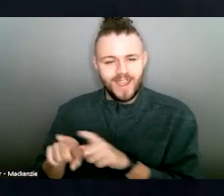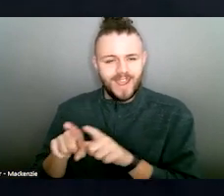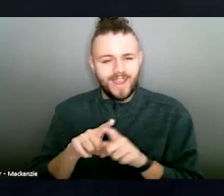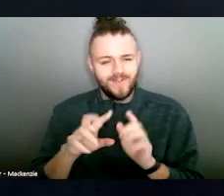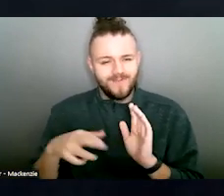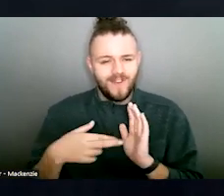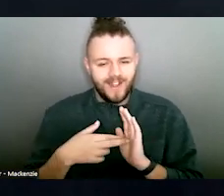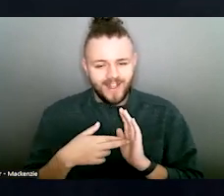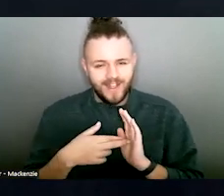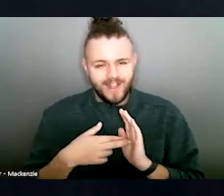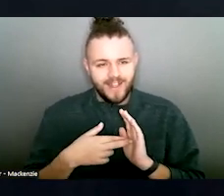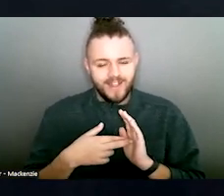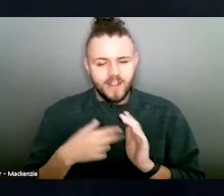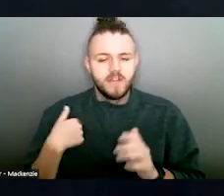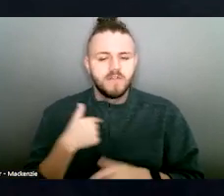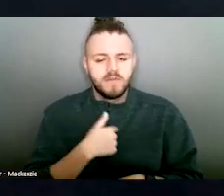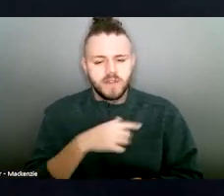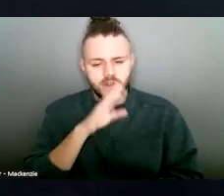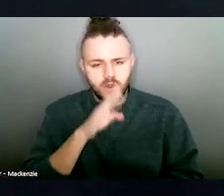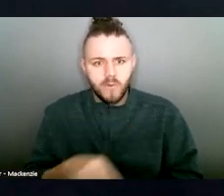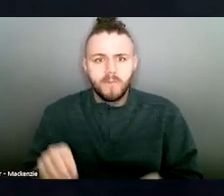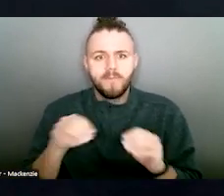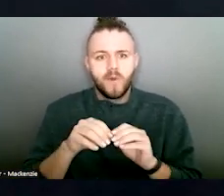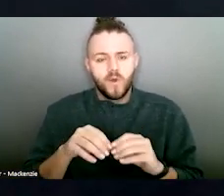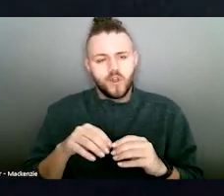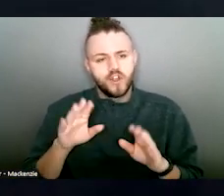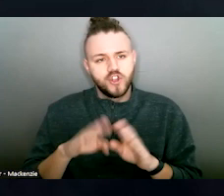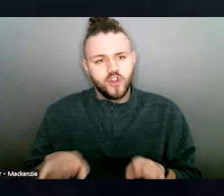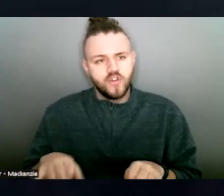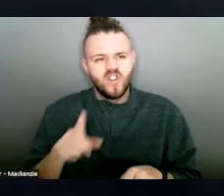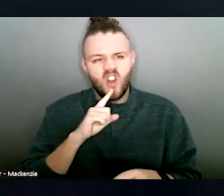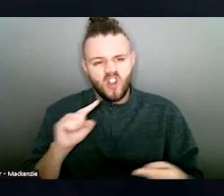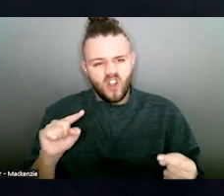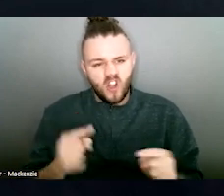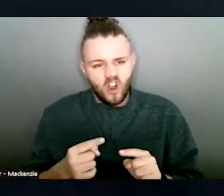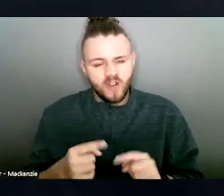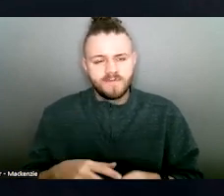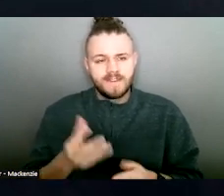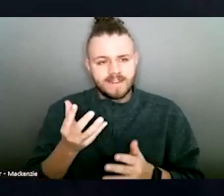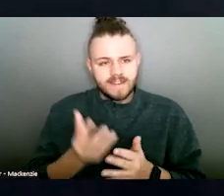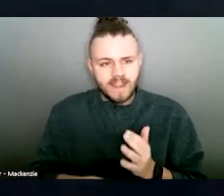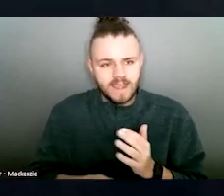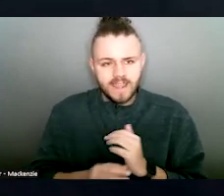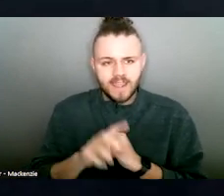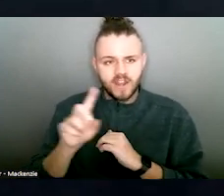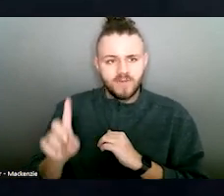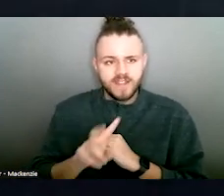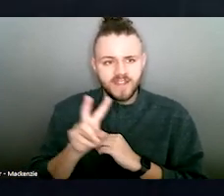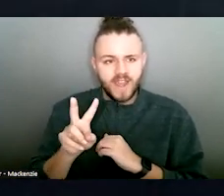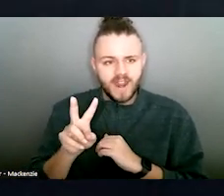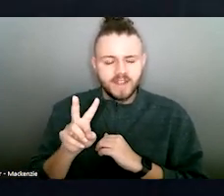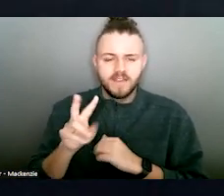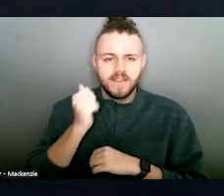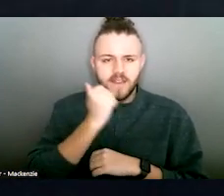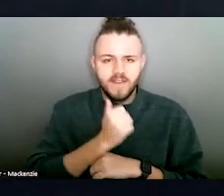We know more children are being harmed and are dying in domestic violence incidents in the state